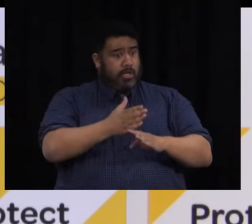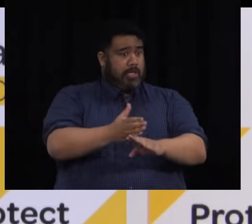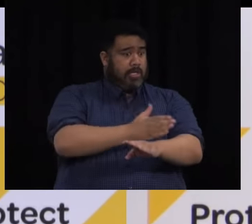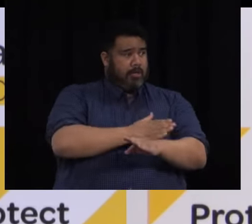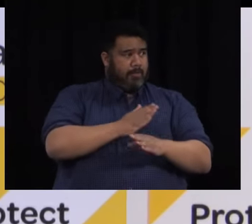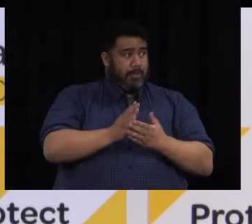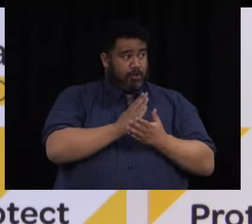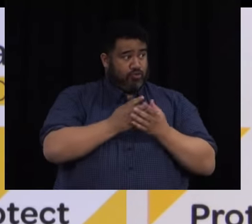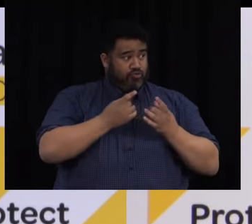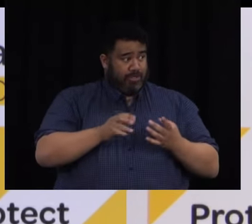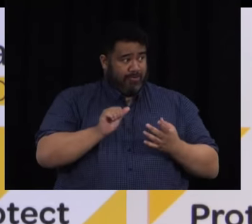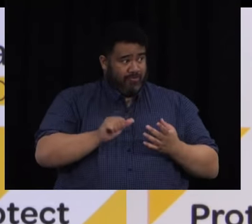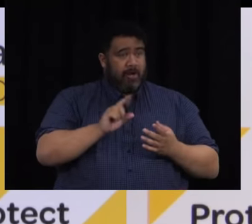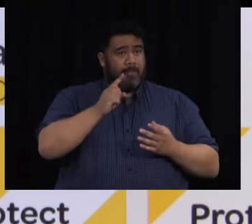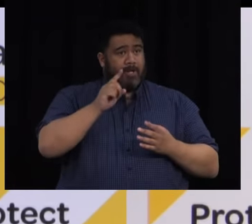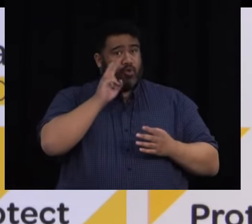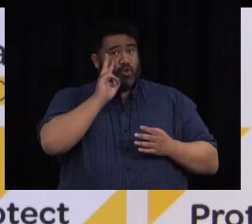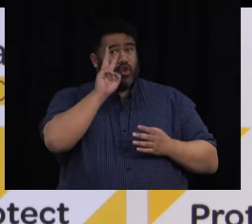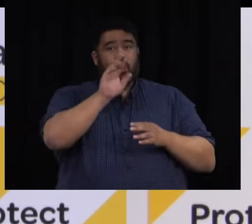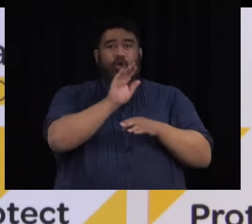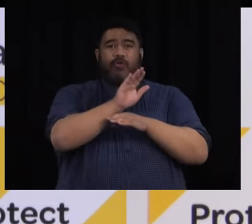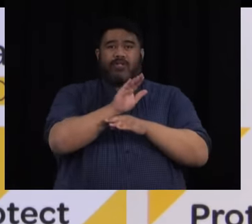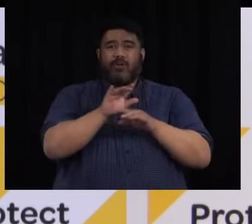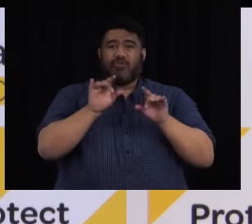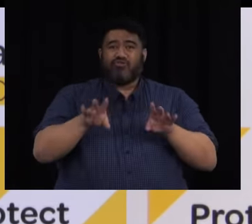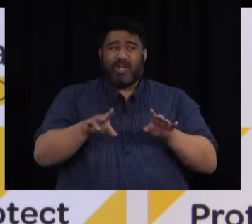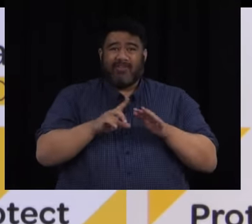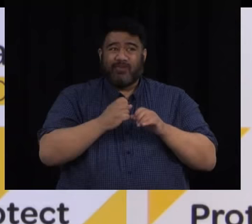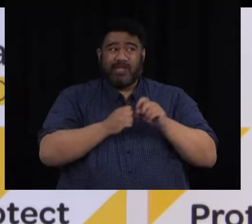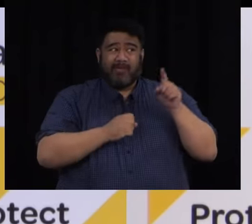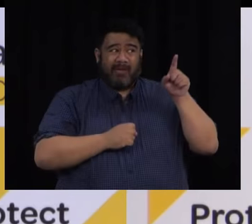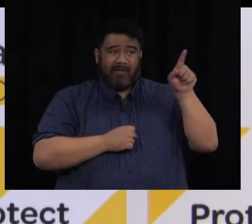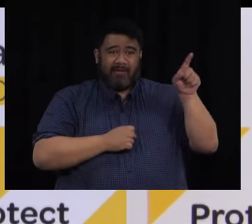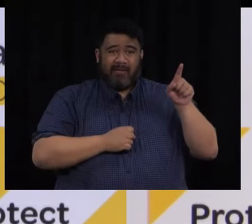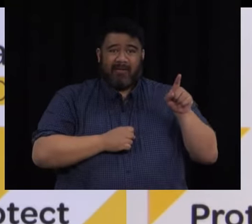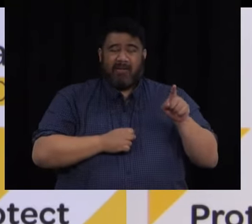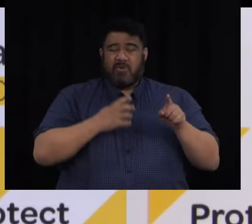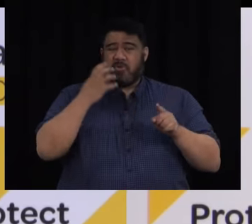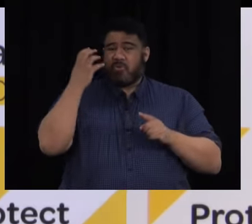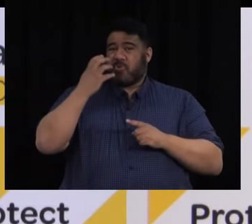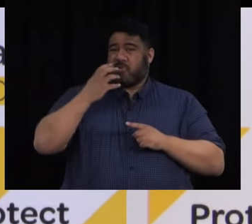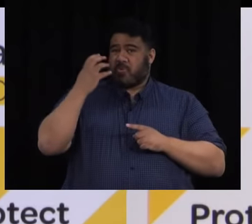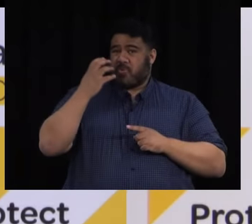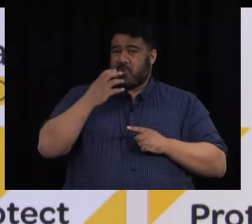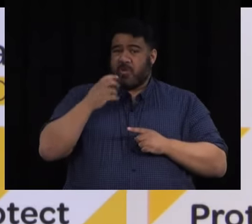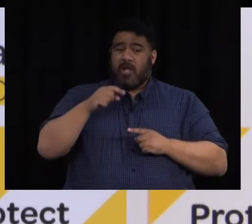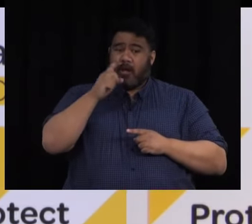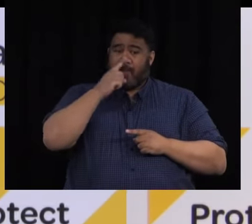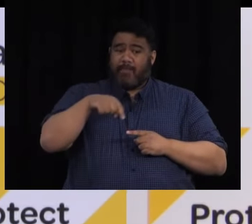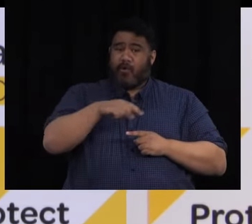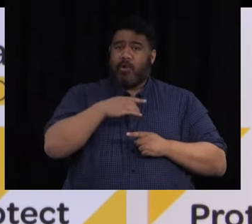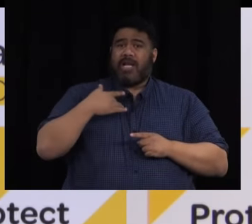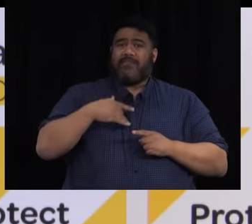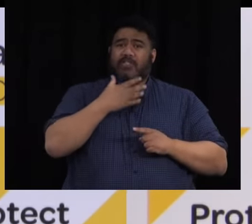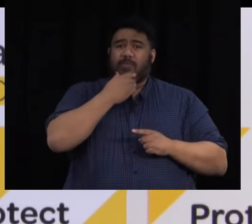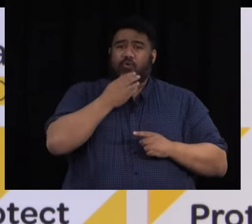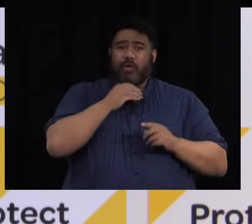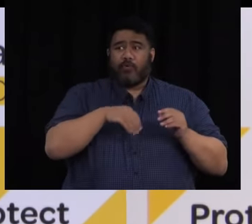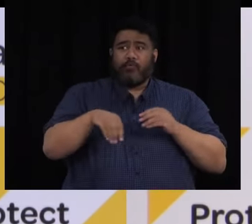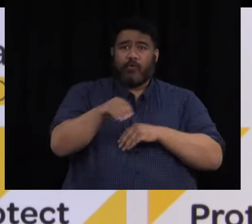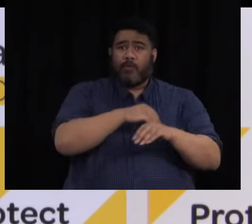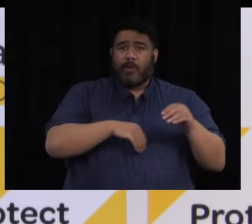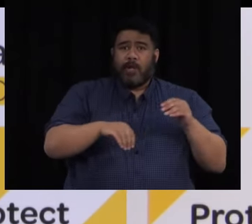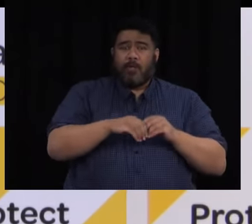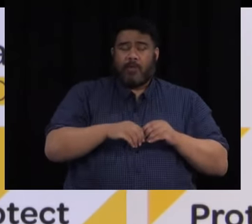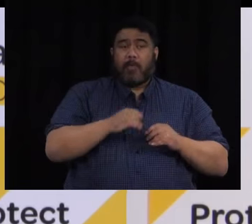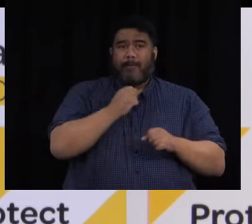overseas and just to Australia even and see how much the spread there has been in this particular type of housing but I mean I guess